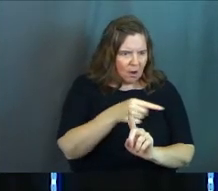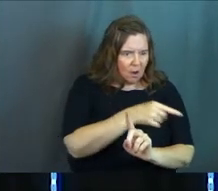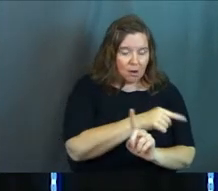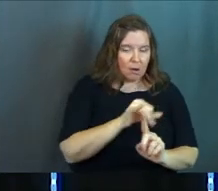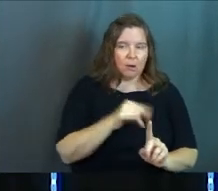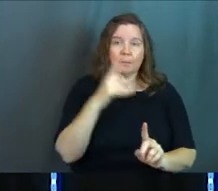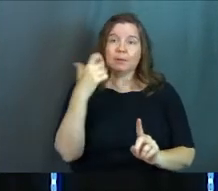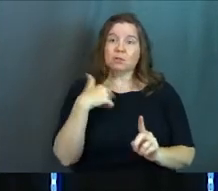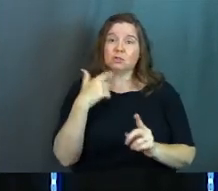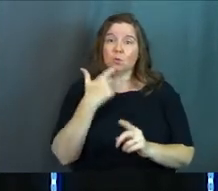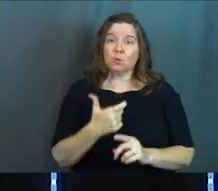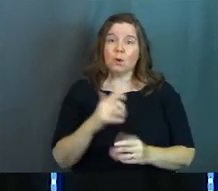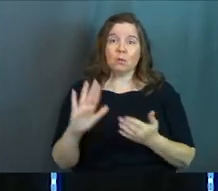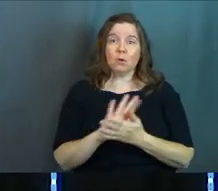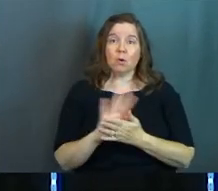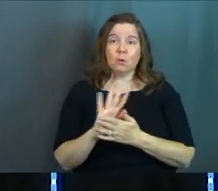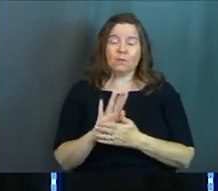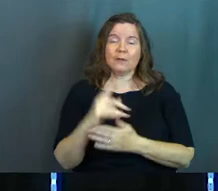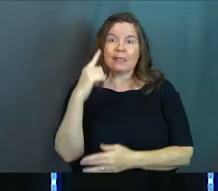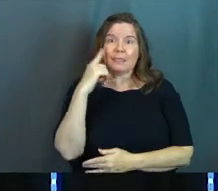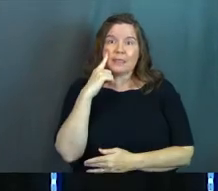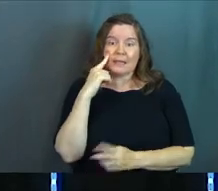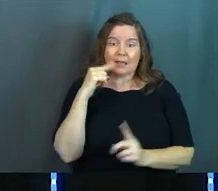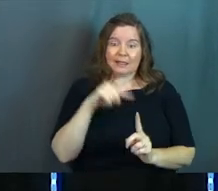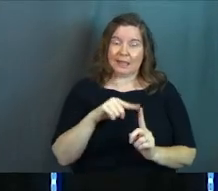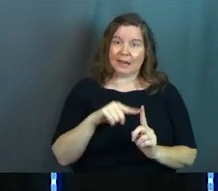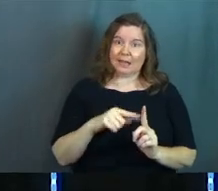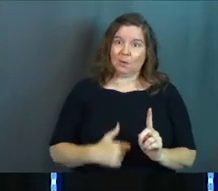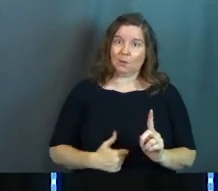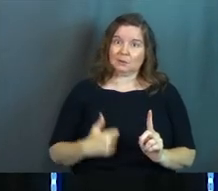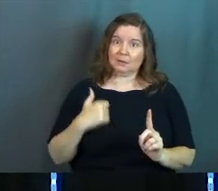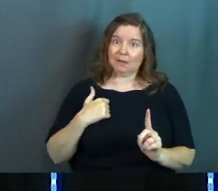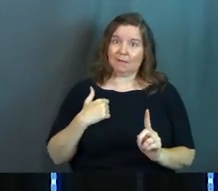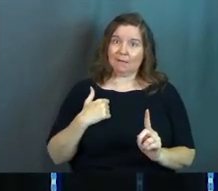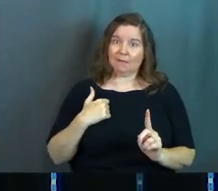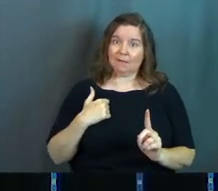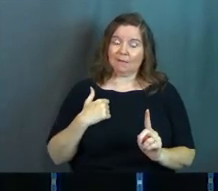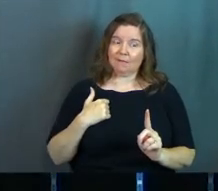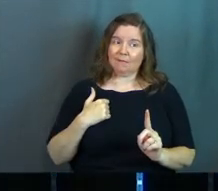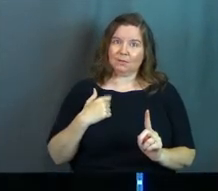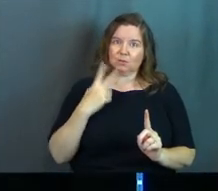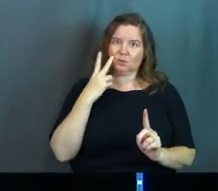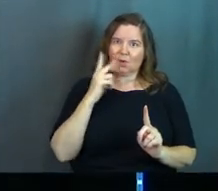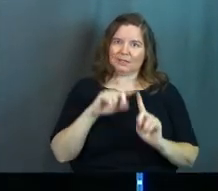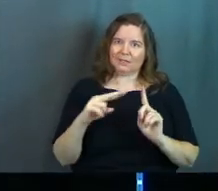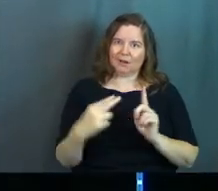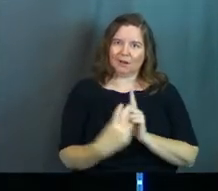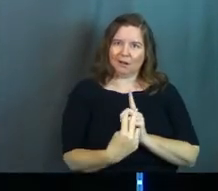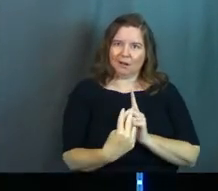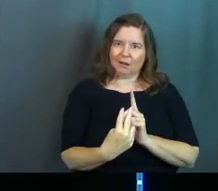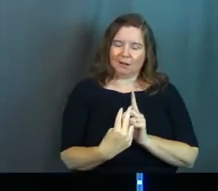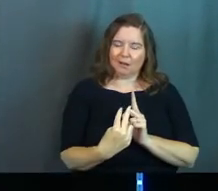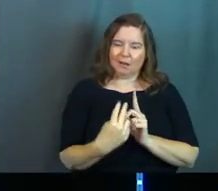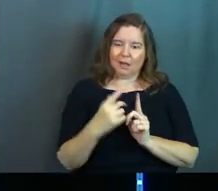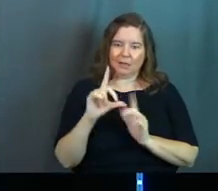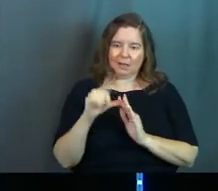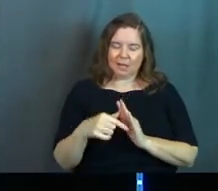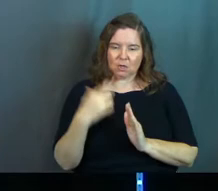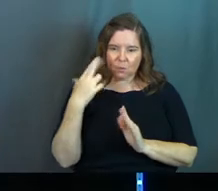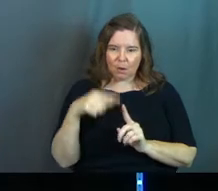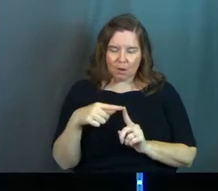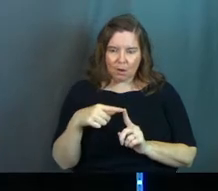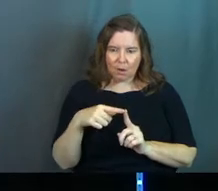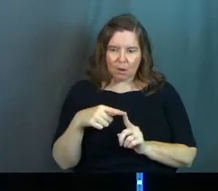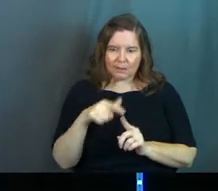Because you would watch the whole movie believing that Bruce Willis character was actually alive. And once you realize that he had been a